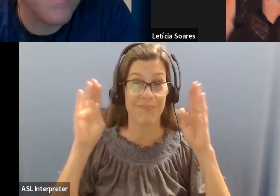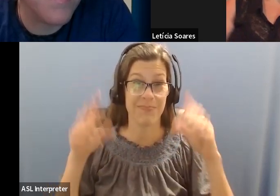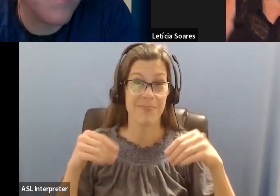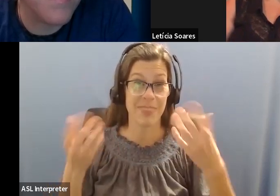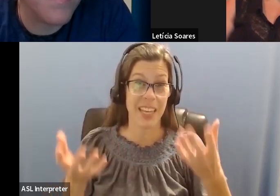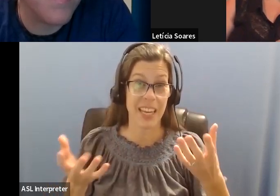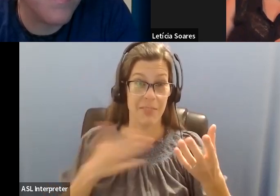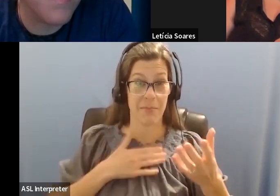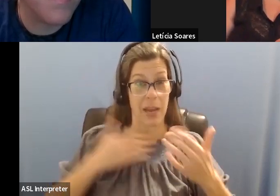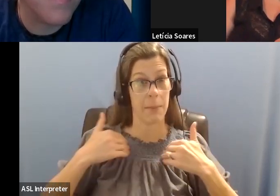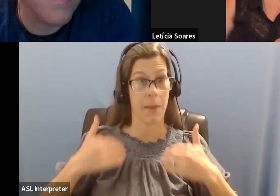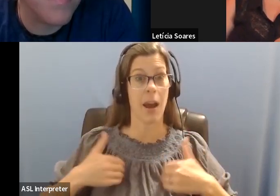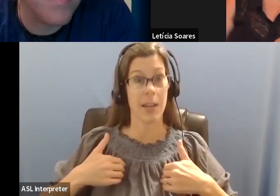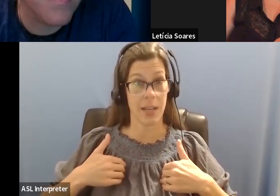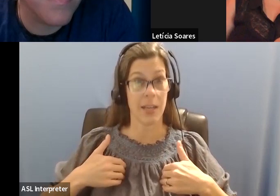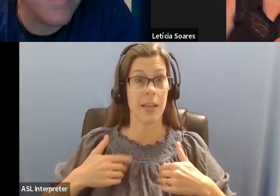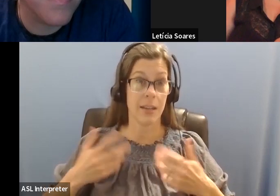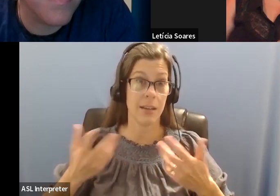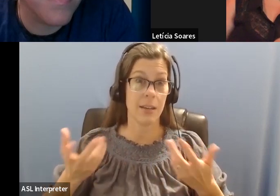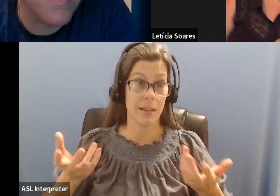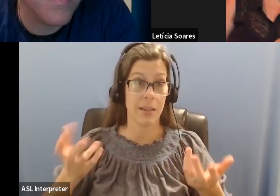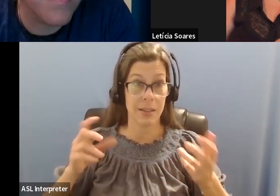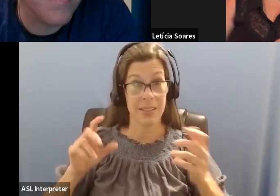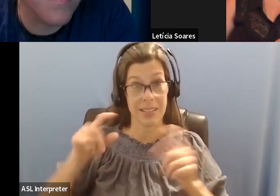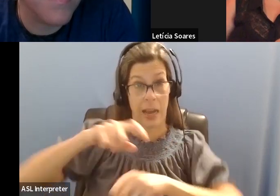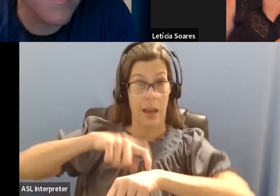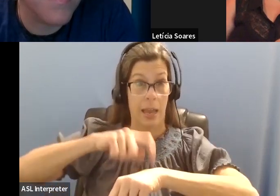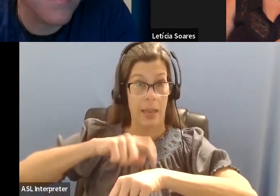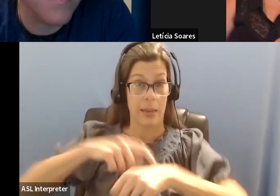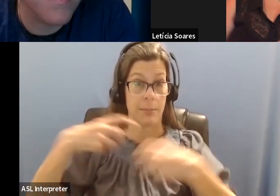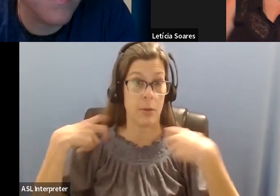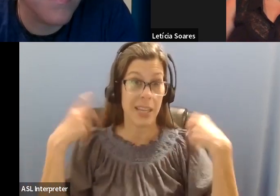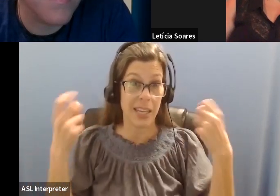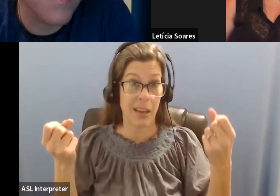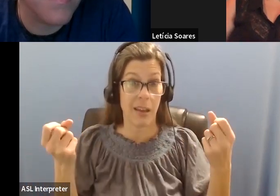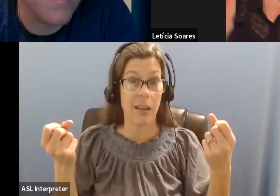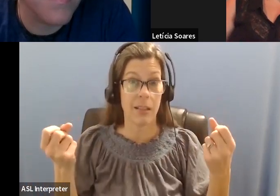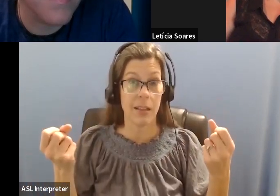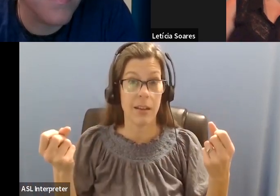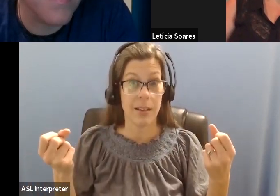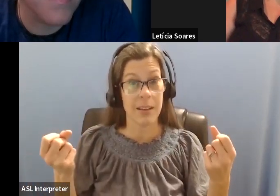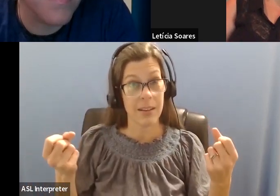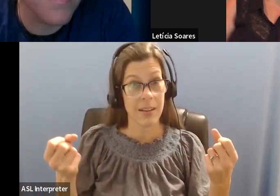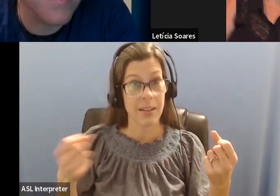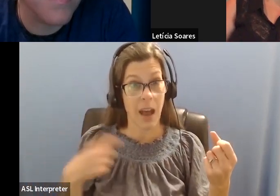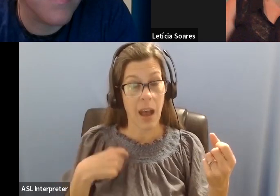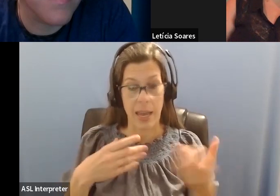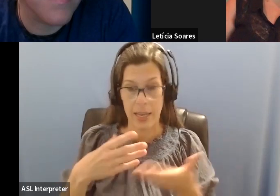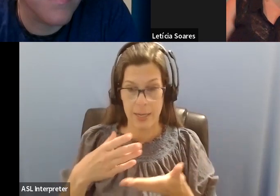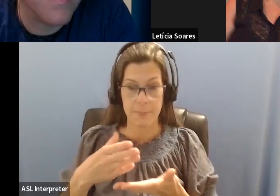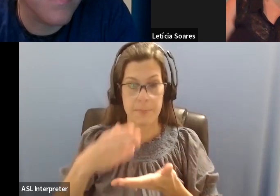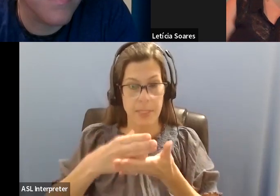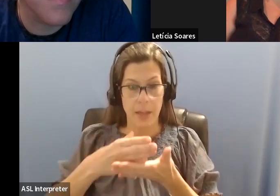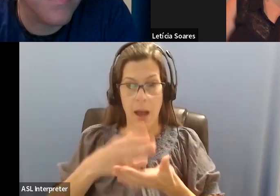chance to heal. Um, showed me that, you know, I am capable of doing